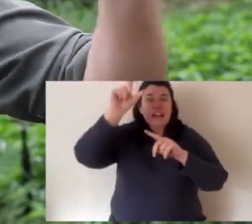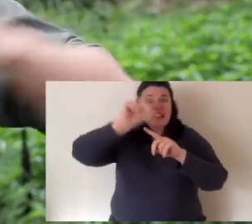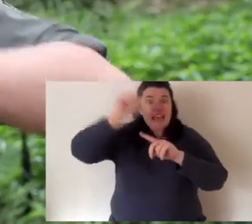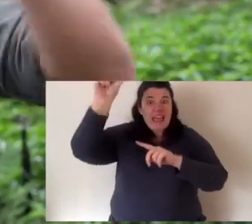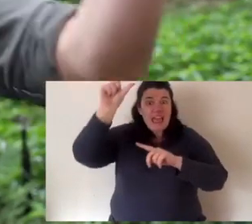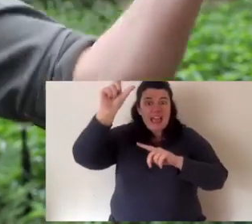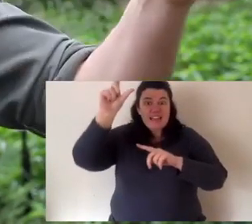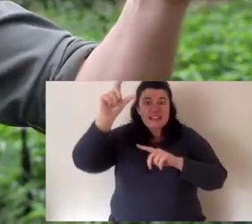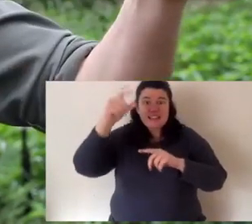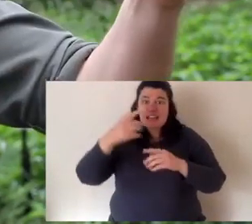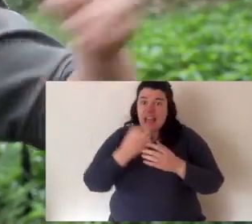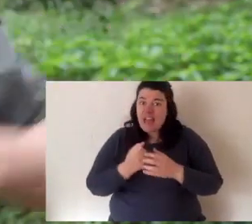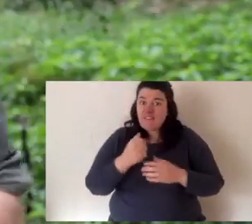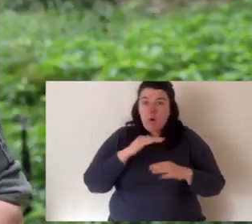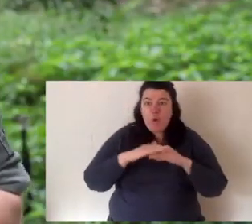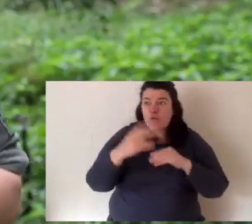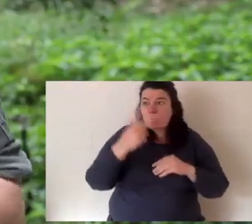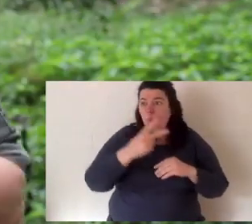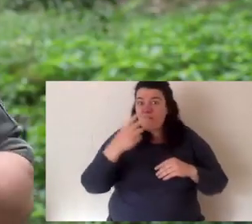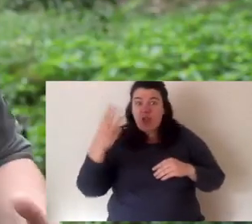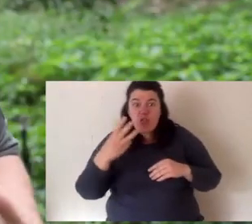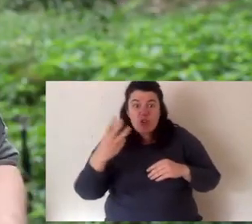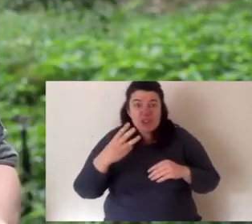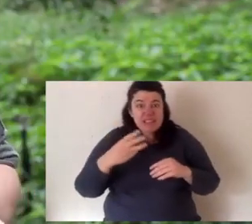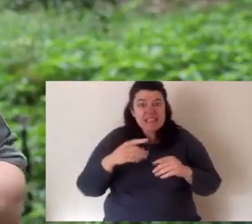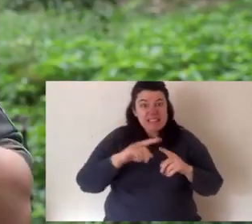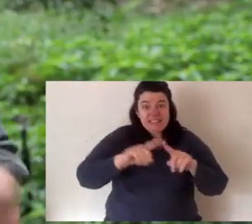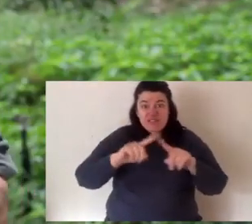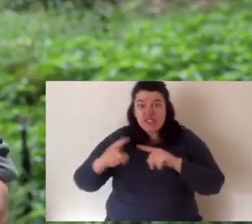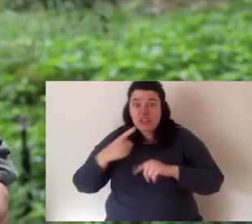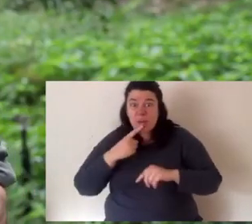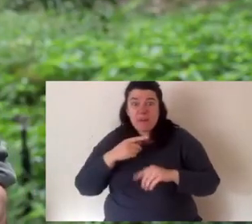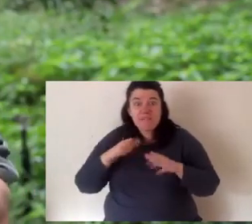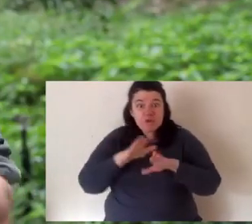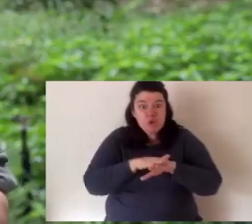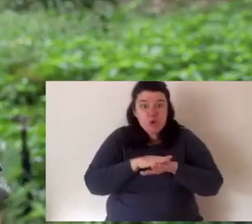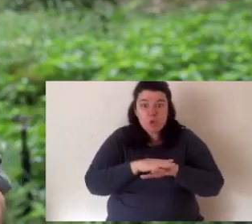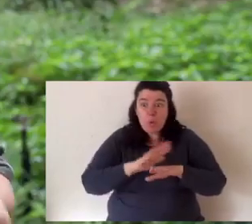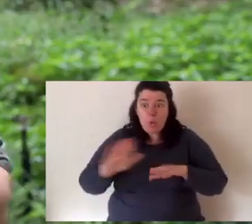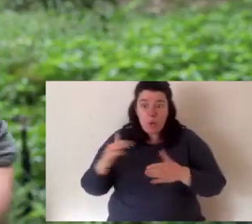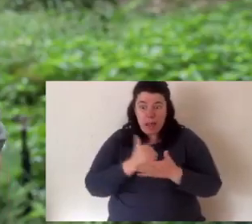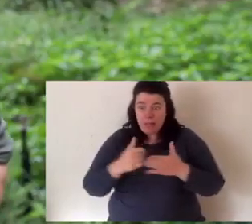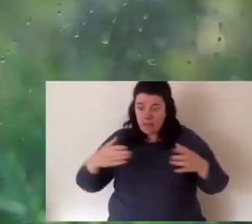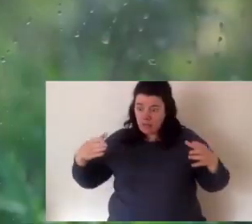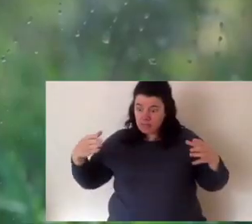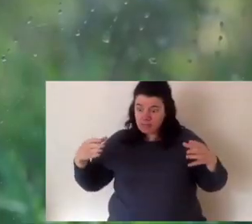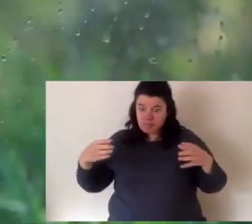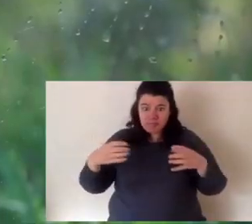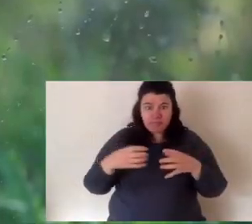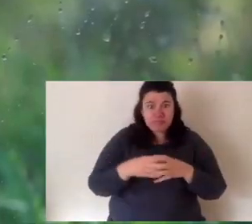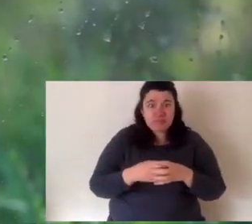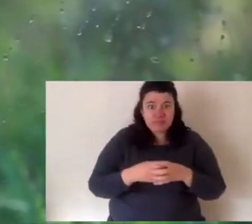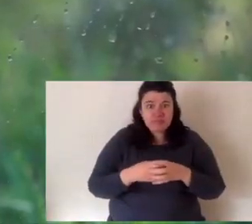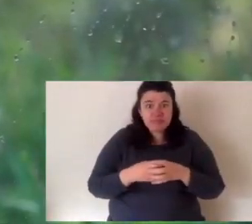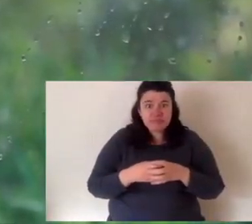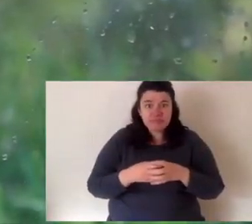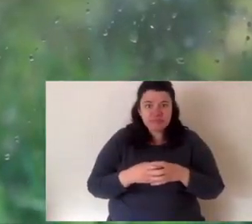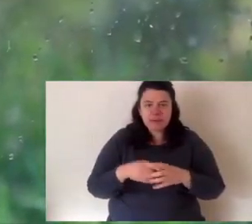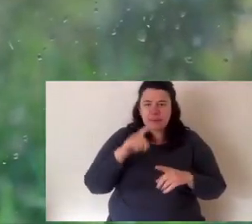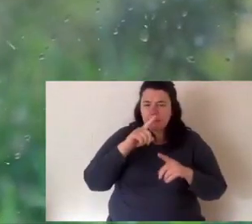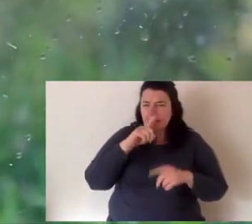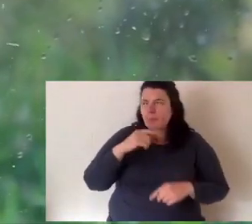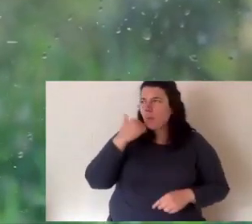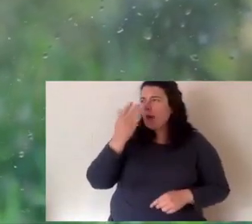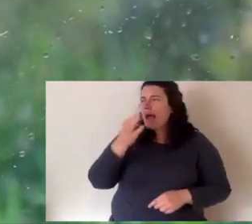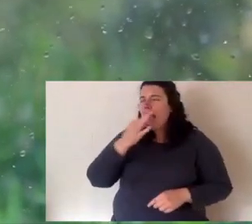from Sydney to Cairns, there are over a dozen species. Most of them are threatened with extinction. I really commonly get asked,